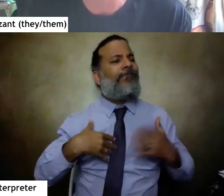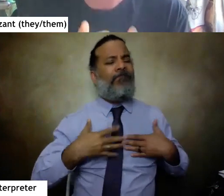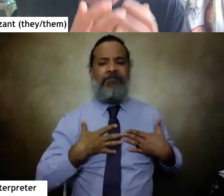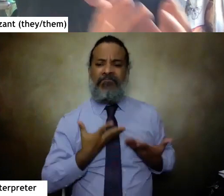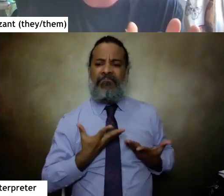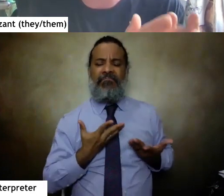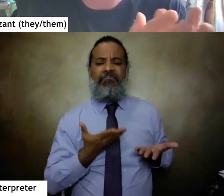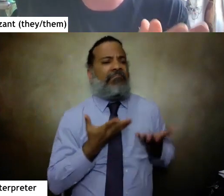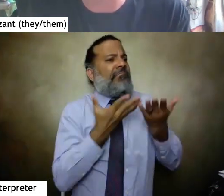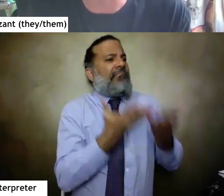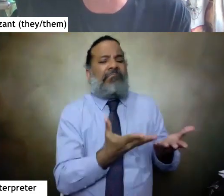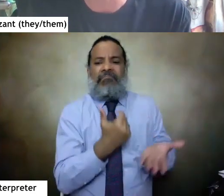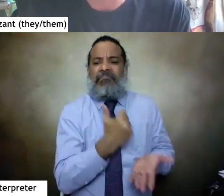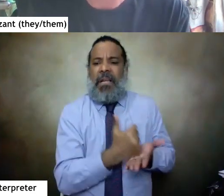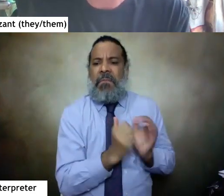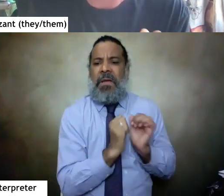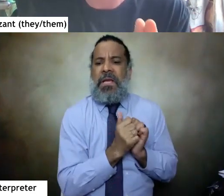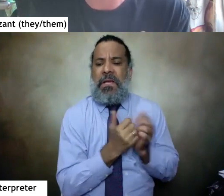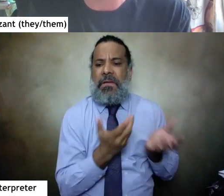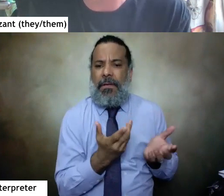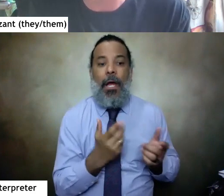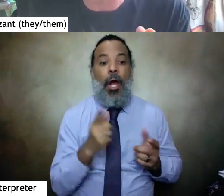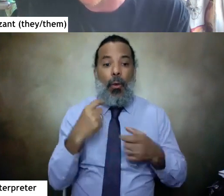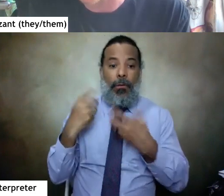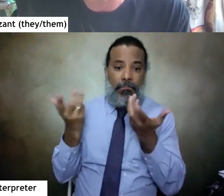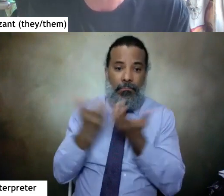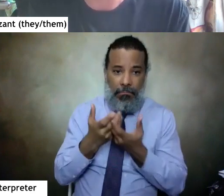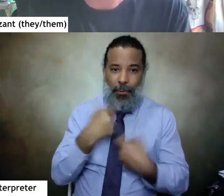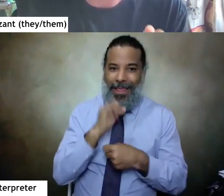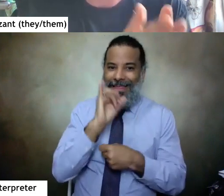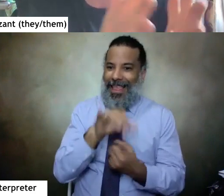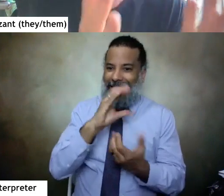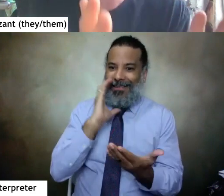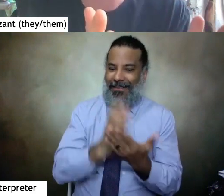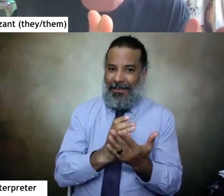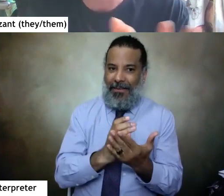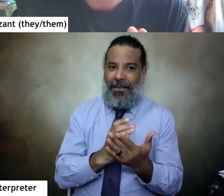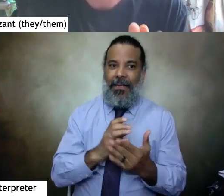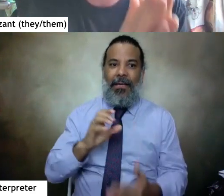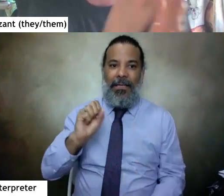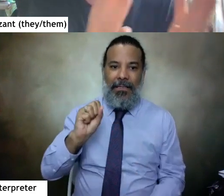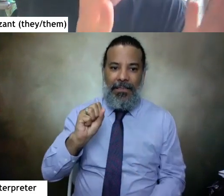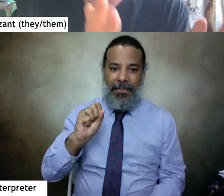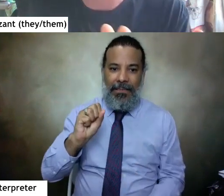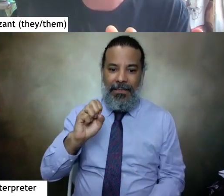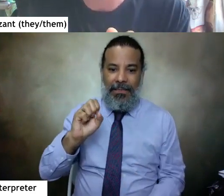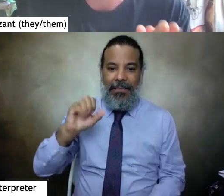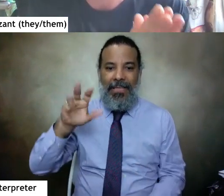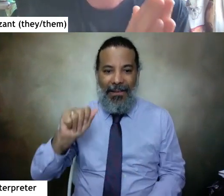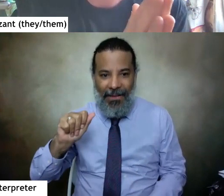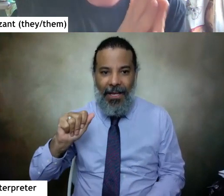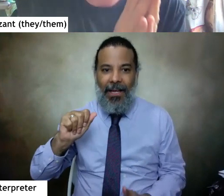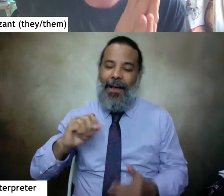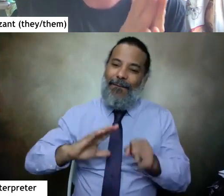use and through conversation. created this image image that shows Saifa full of joy